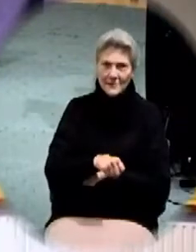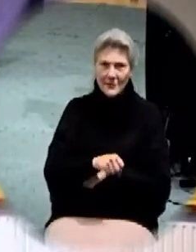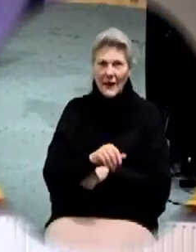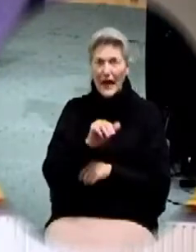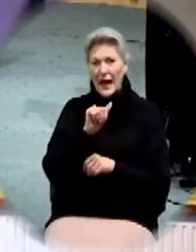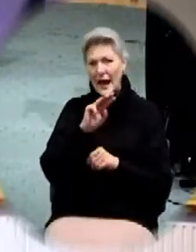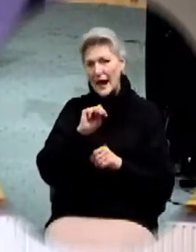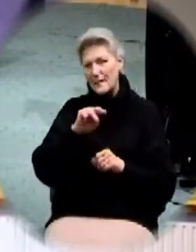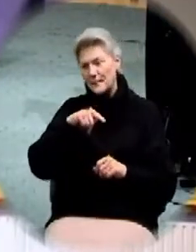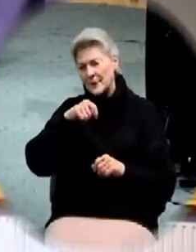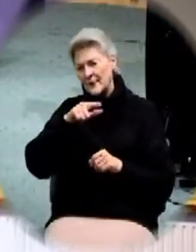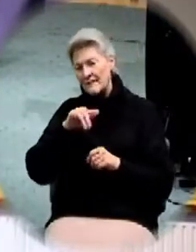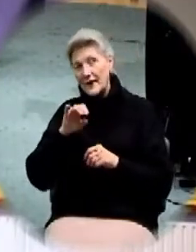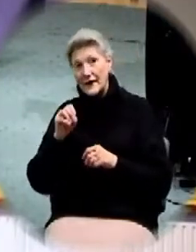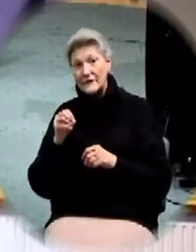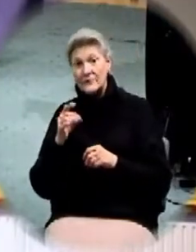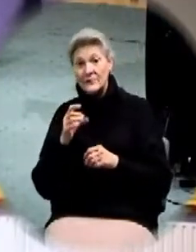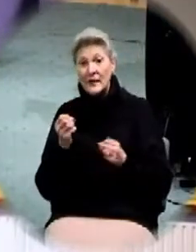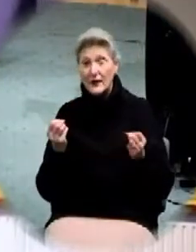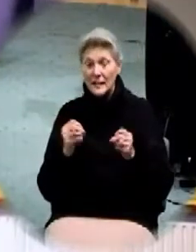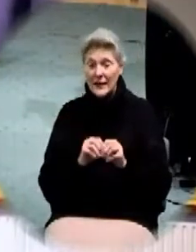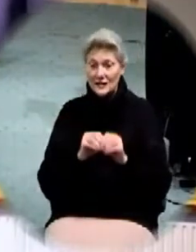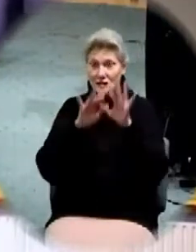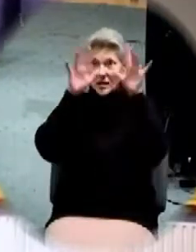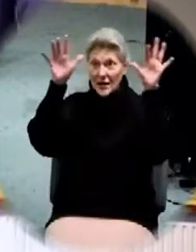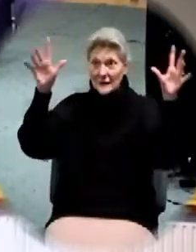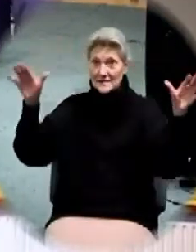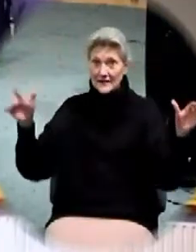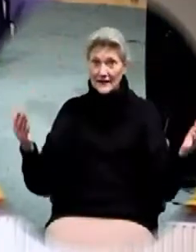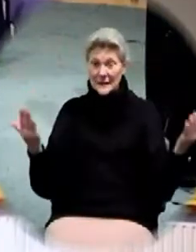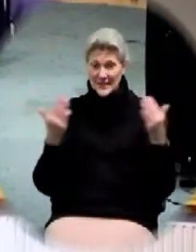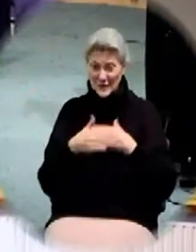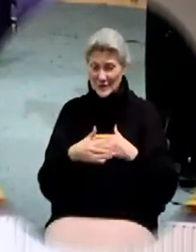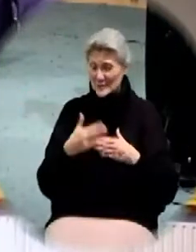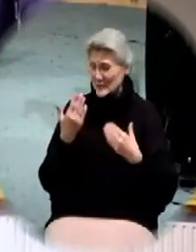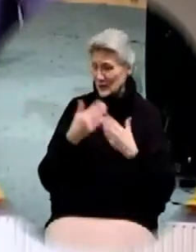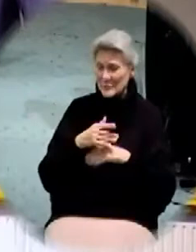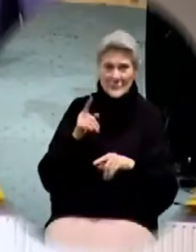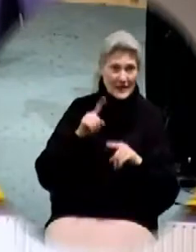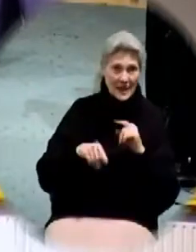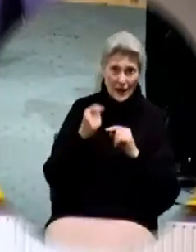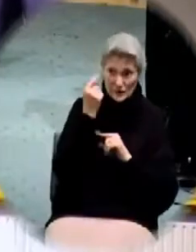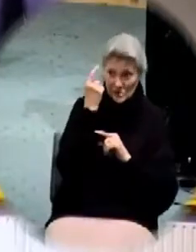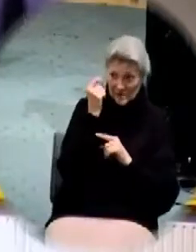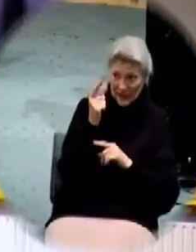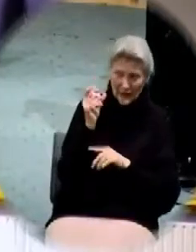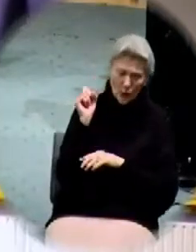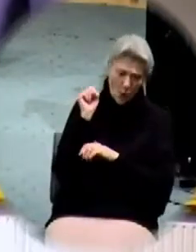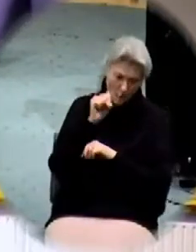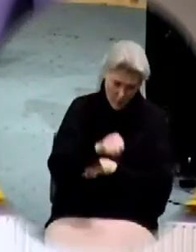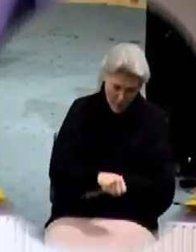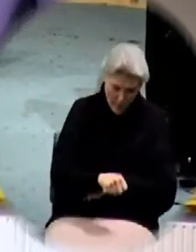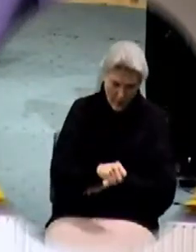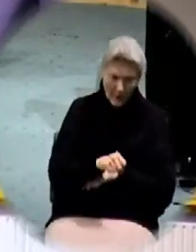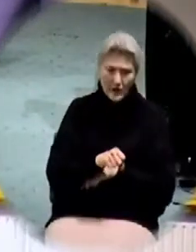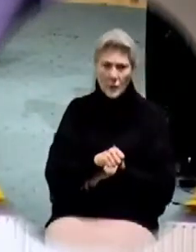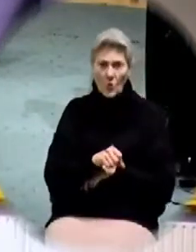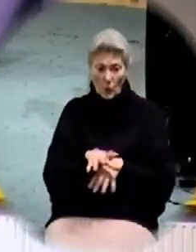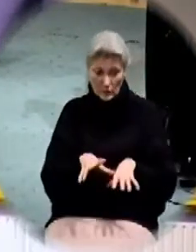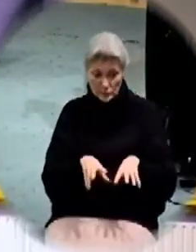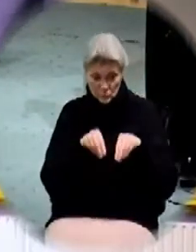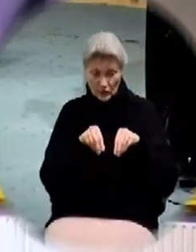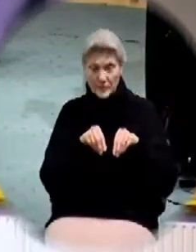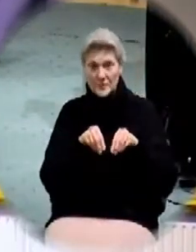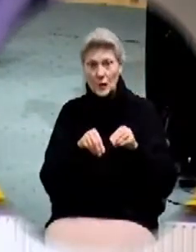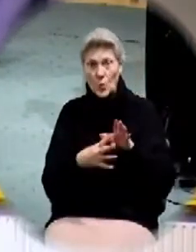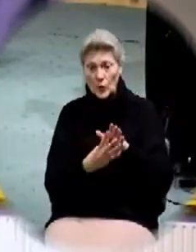version the light shines on in the darkness and the darkness did not understand it overpower it or appropriate it or absorb it